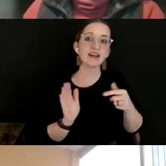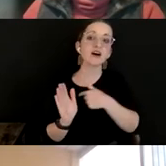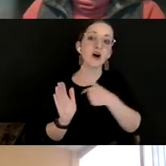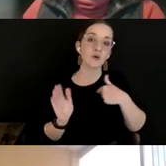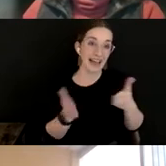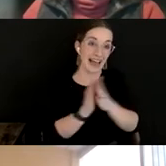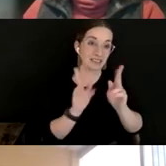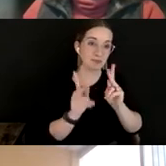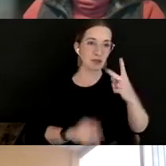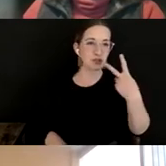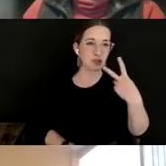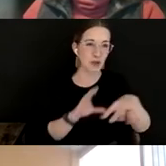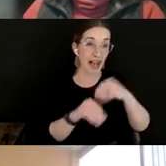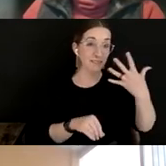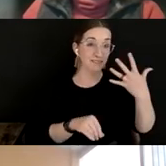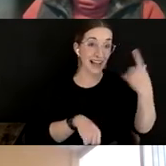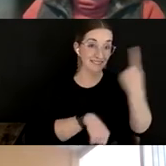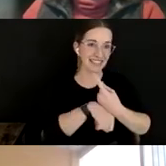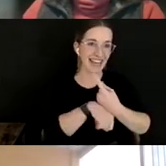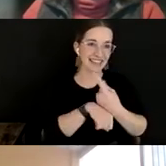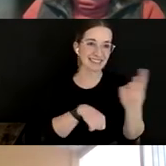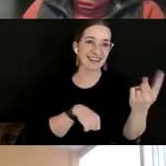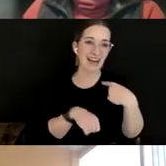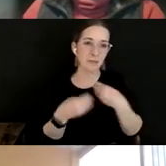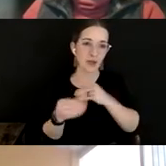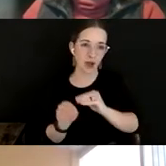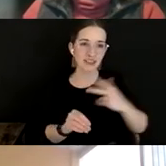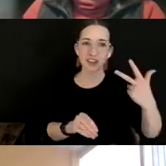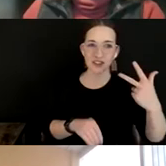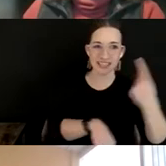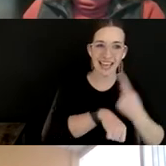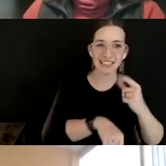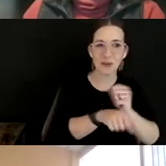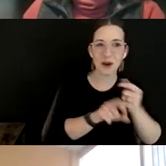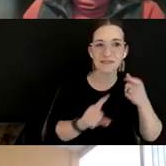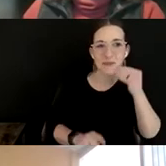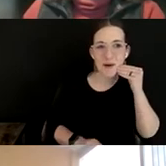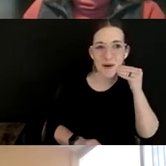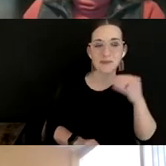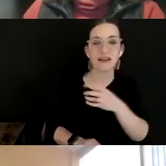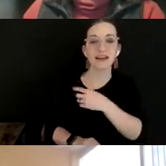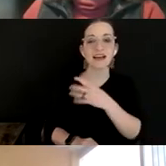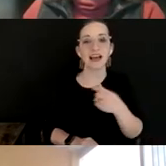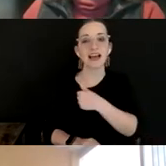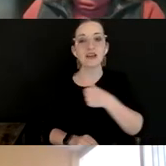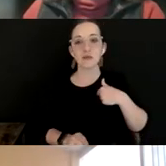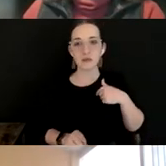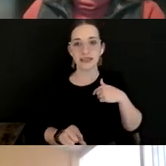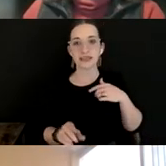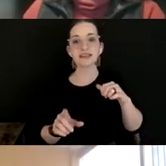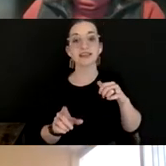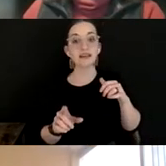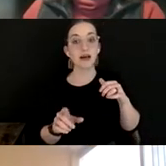be in the office and the other three there working from home. And we made a really intentional shift towards we re not managing to desk time, we re managing to work.